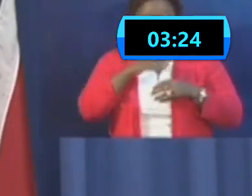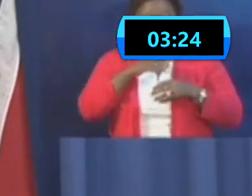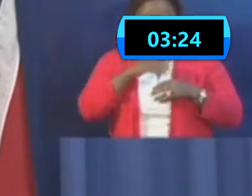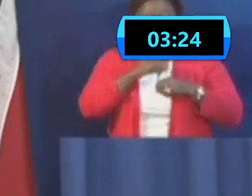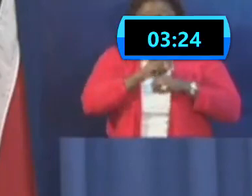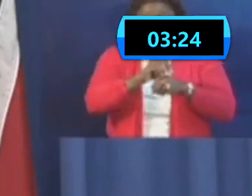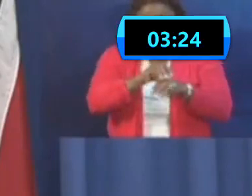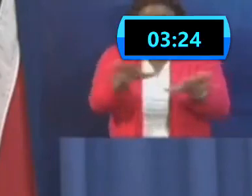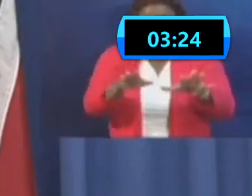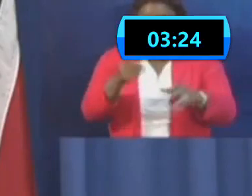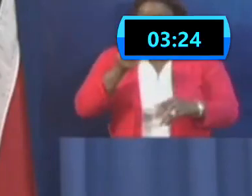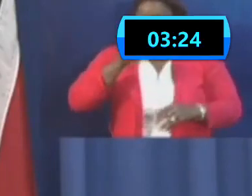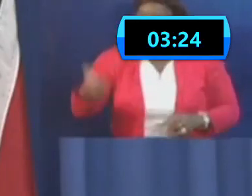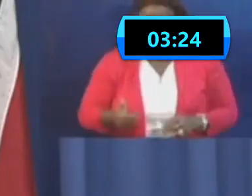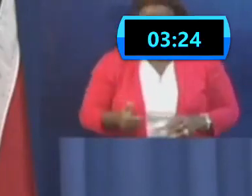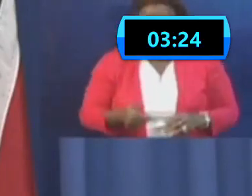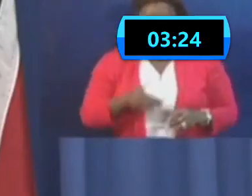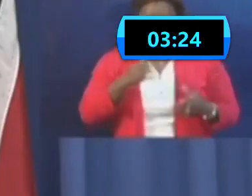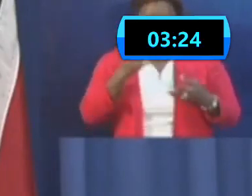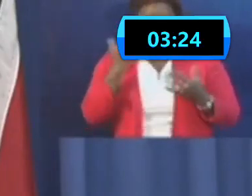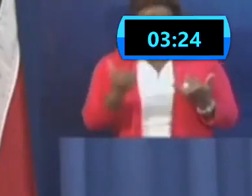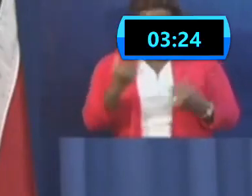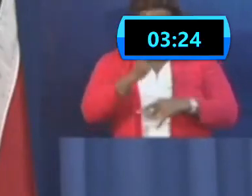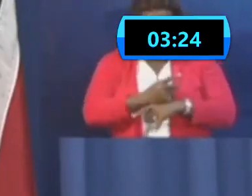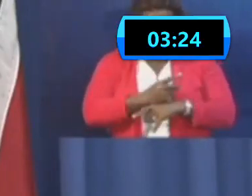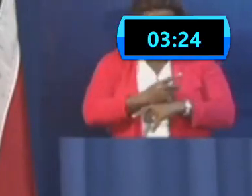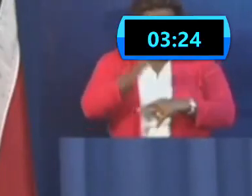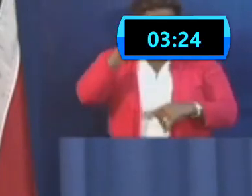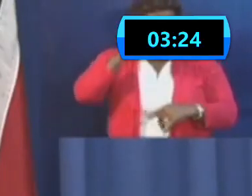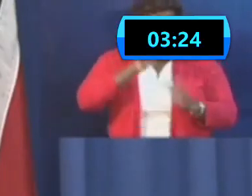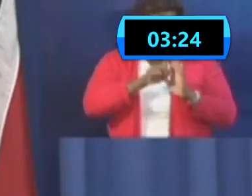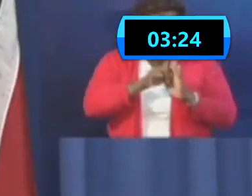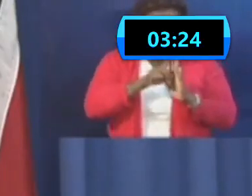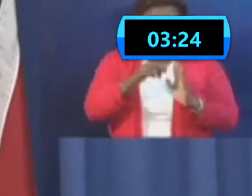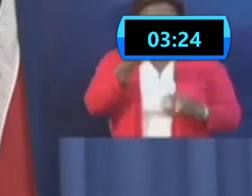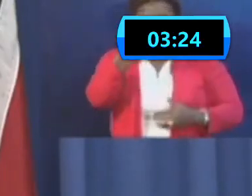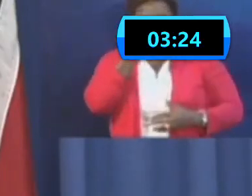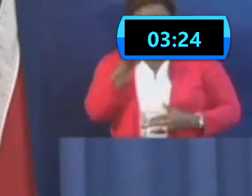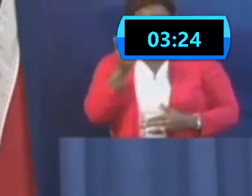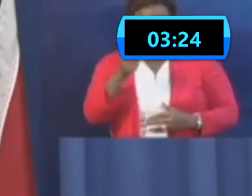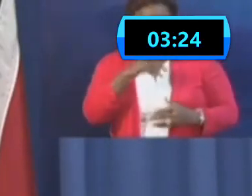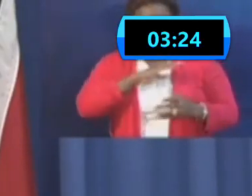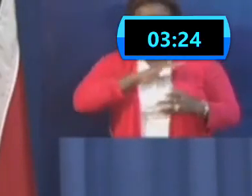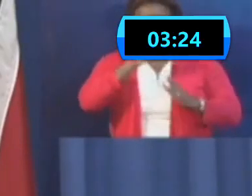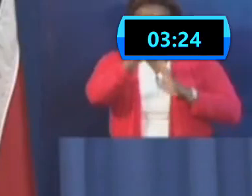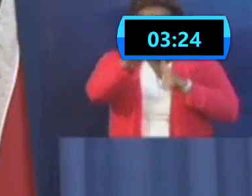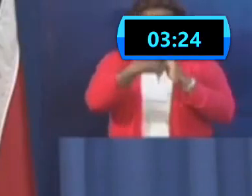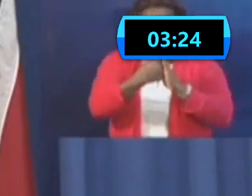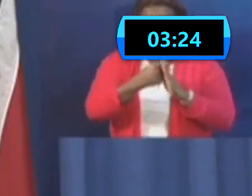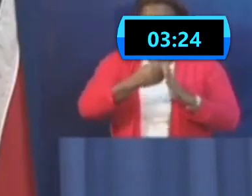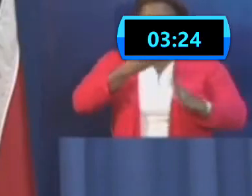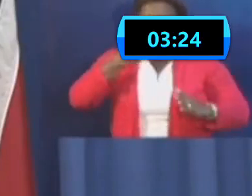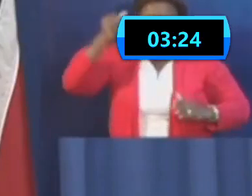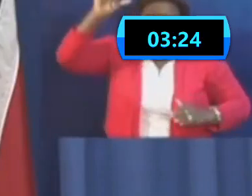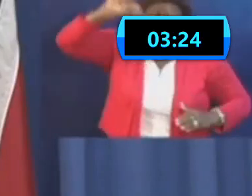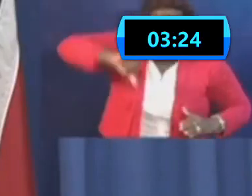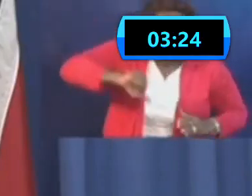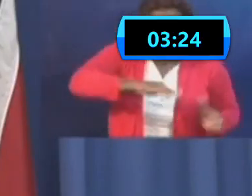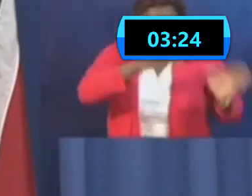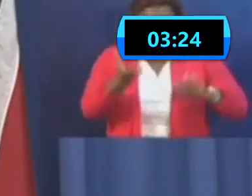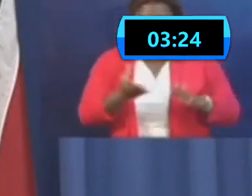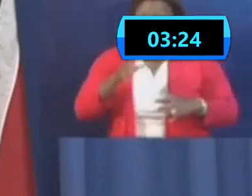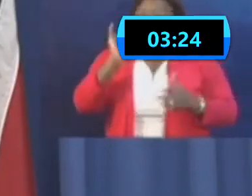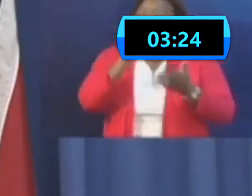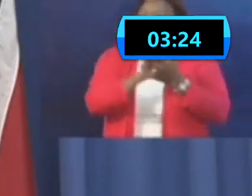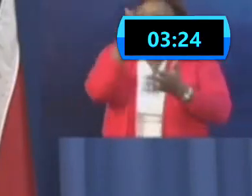can go from a very mild symptomatology to escalating within the space of hours. And that is why we have instituted monitoring